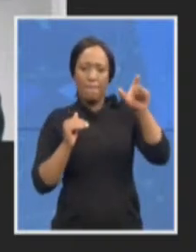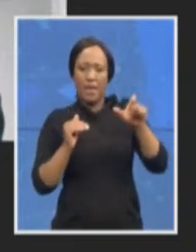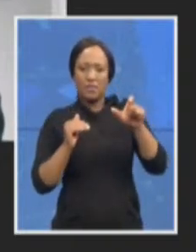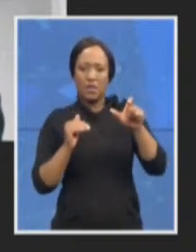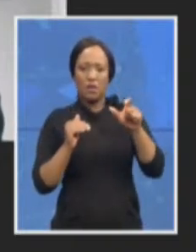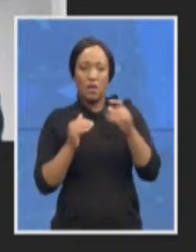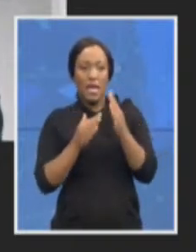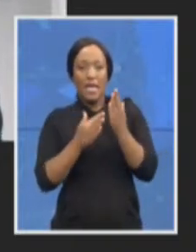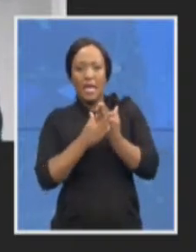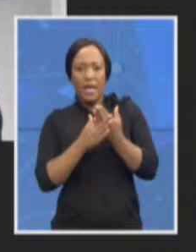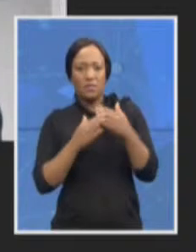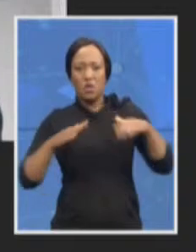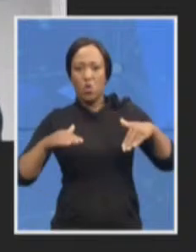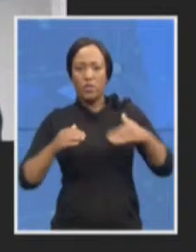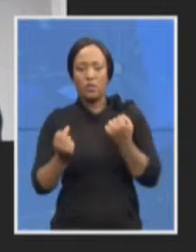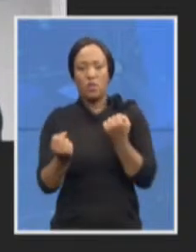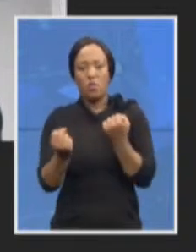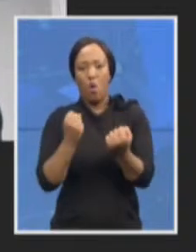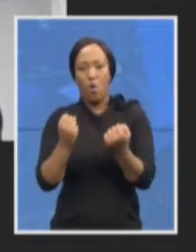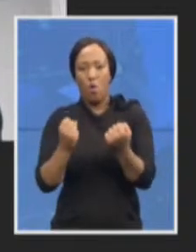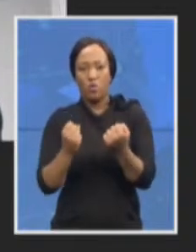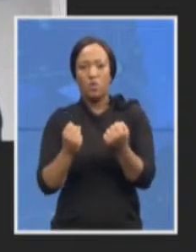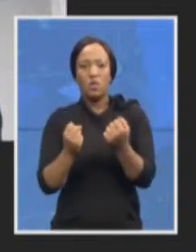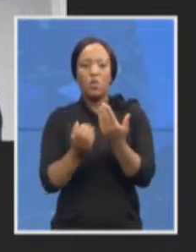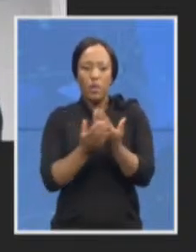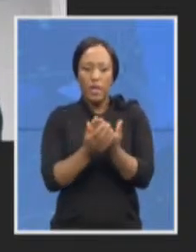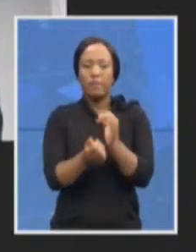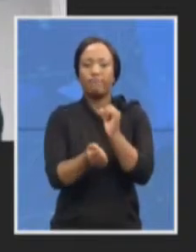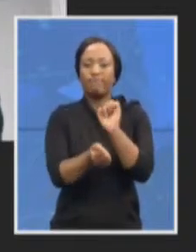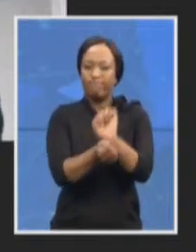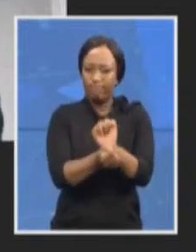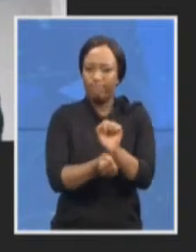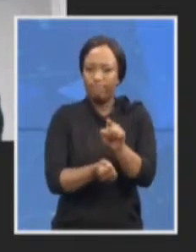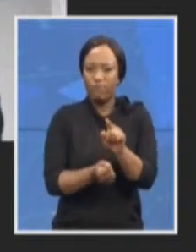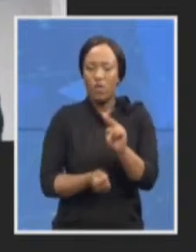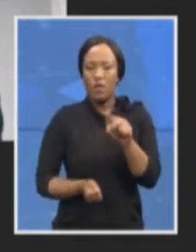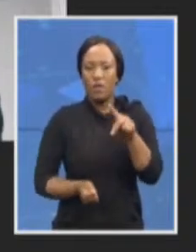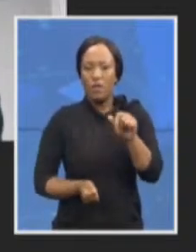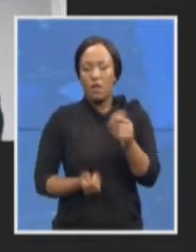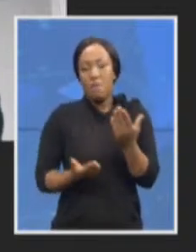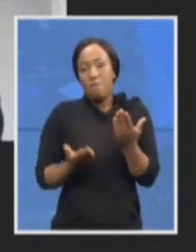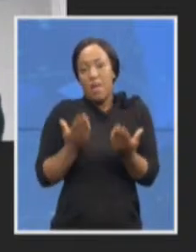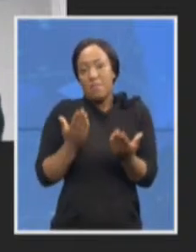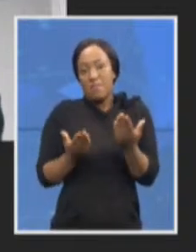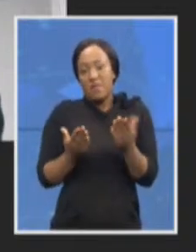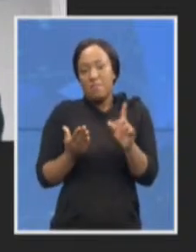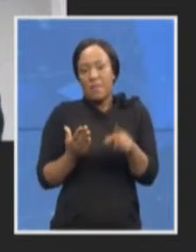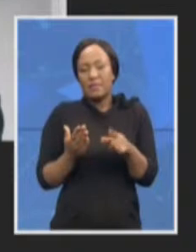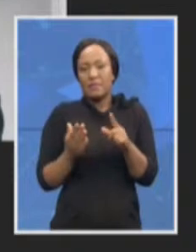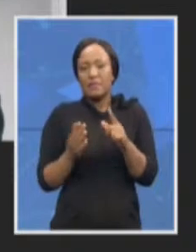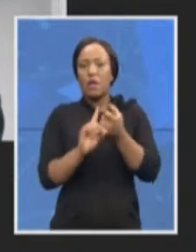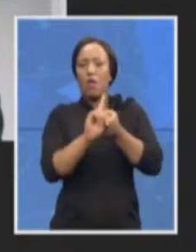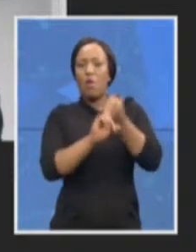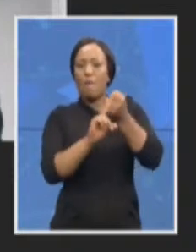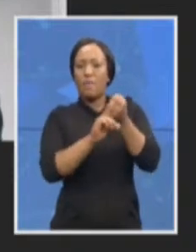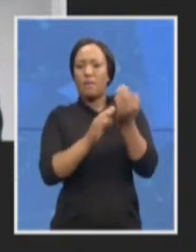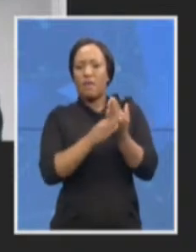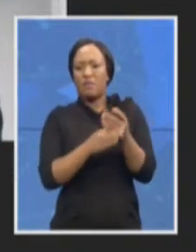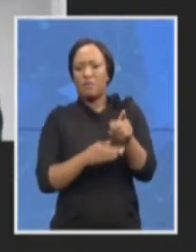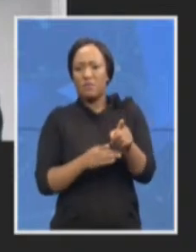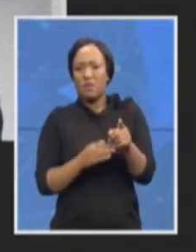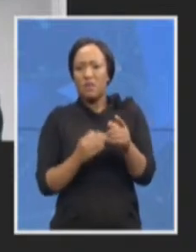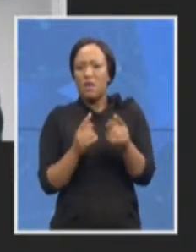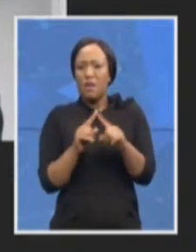conviction that the NPA maybe needs to turn around and nolly those cases and nolly some of the SCA